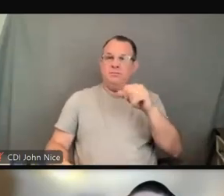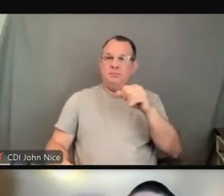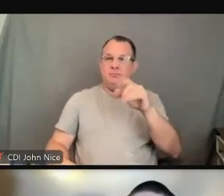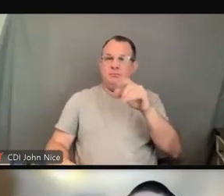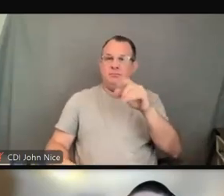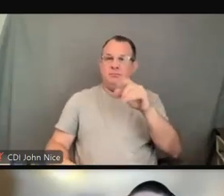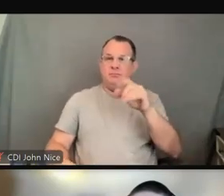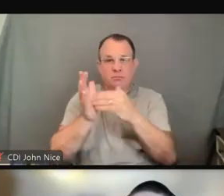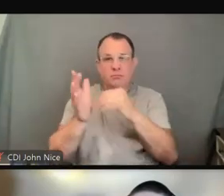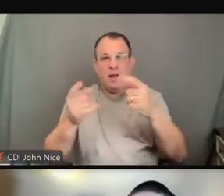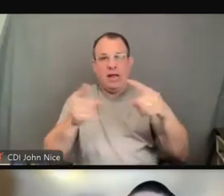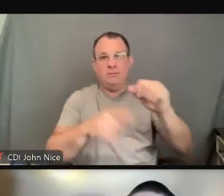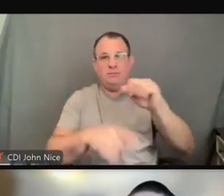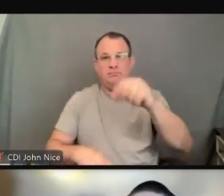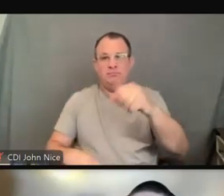complaints that we receive.